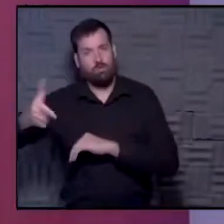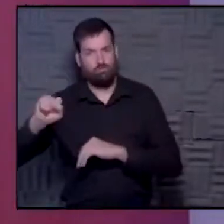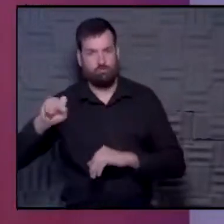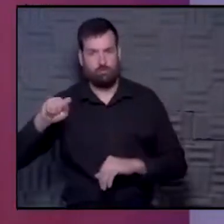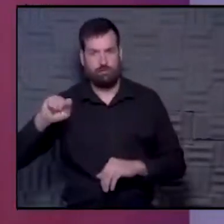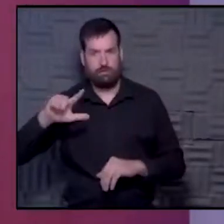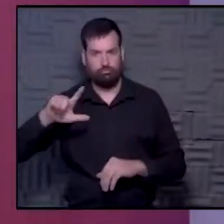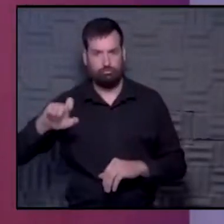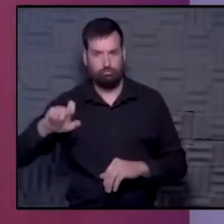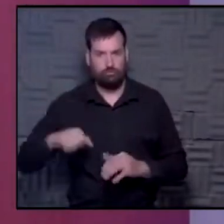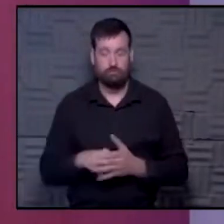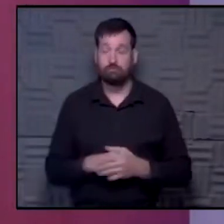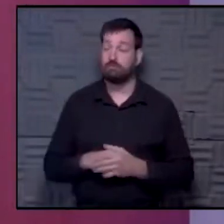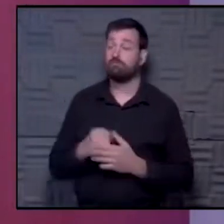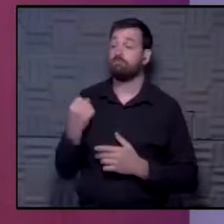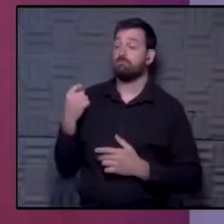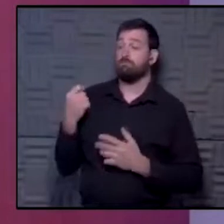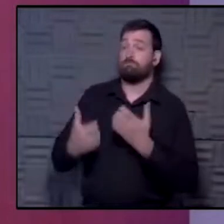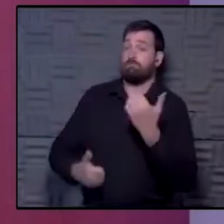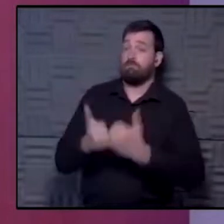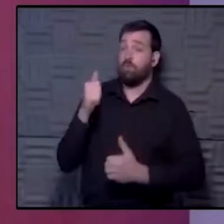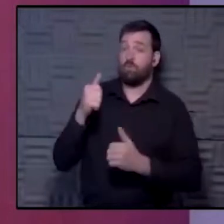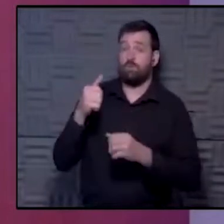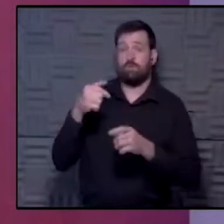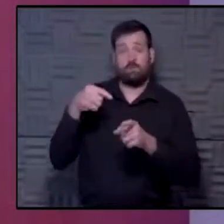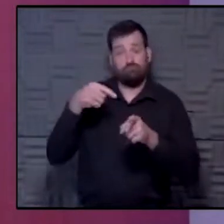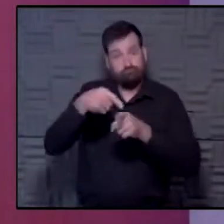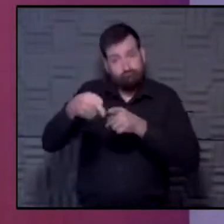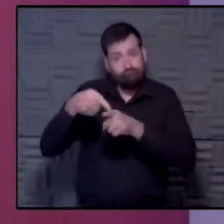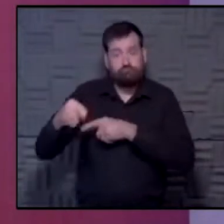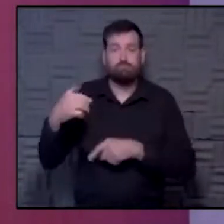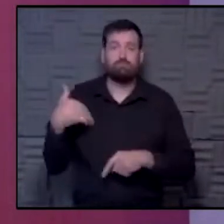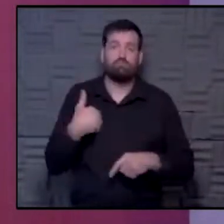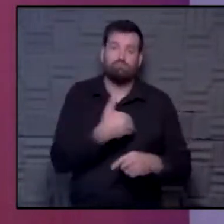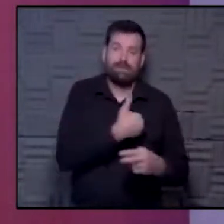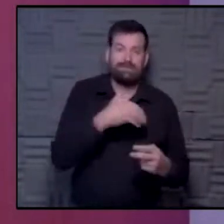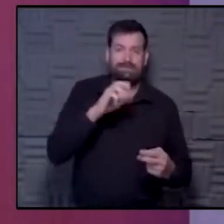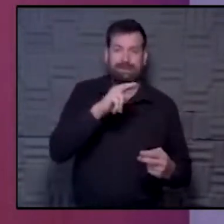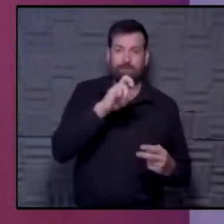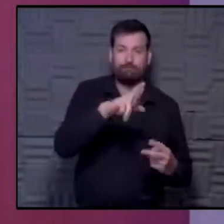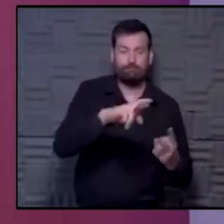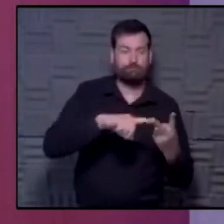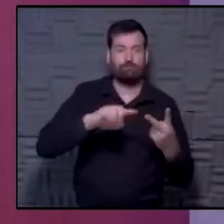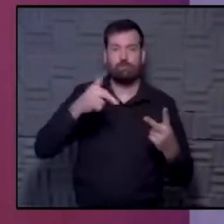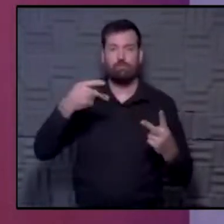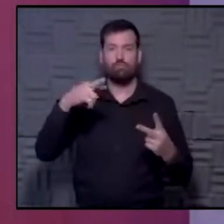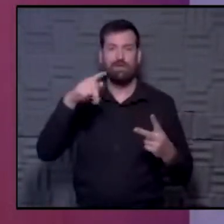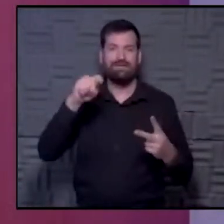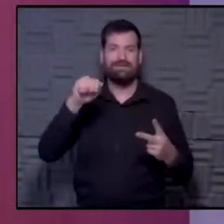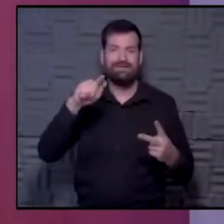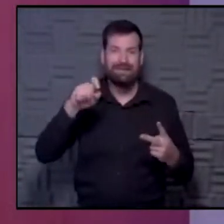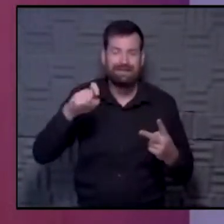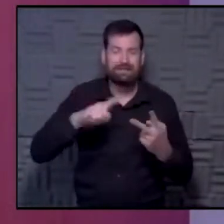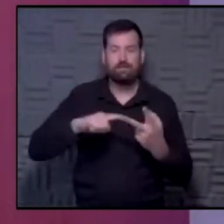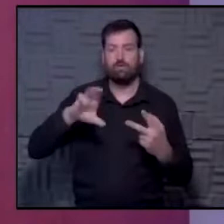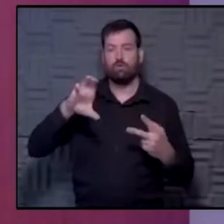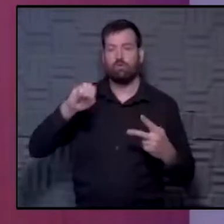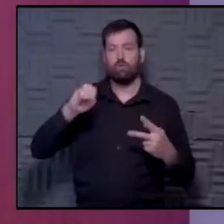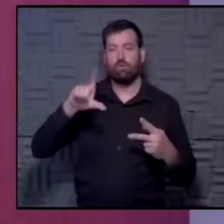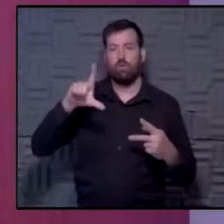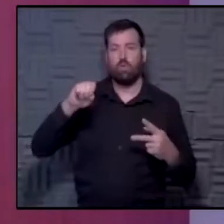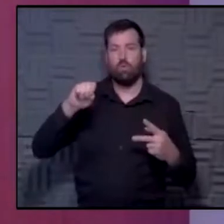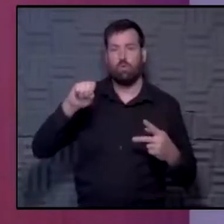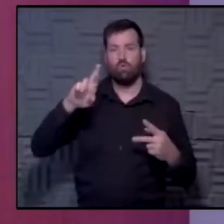With most of the major cancers we have, breast cancer in women, prostate cancer in men, colorectal cancer,